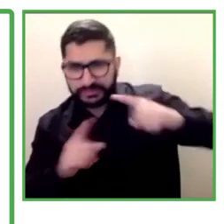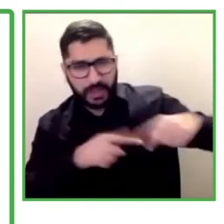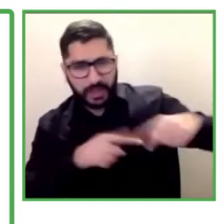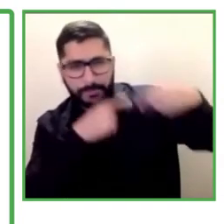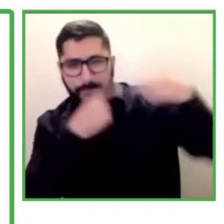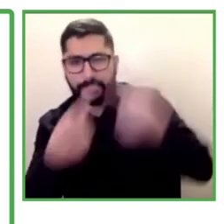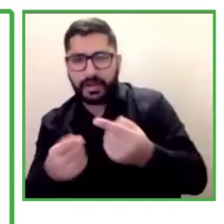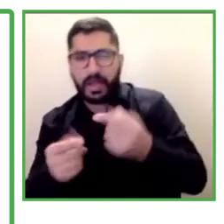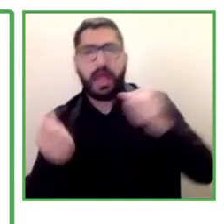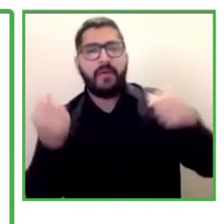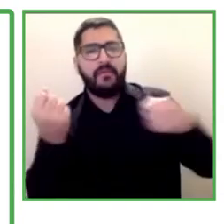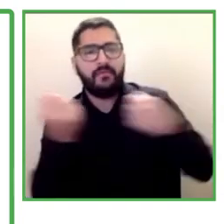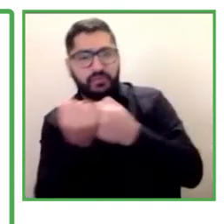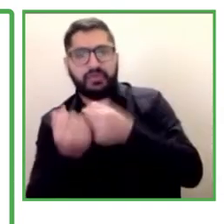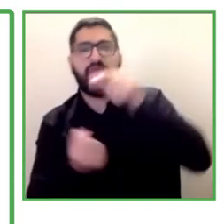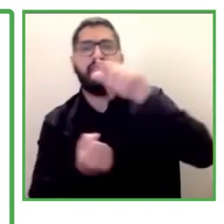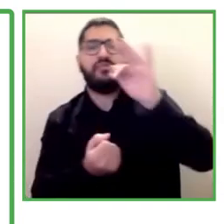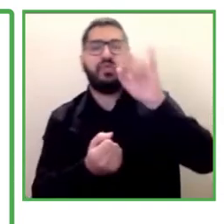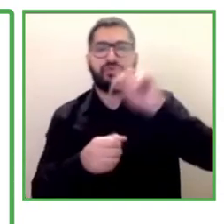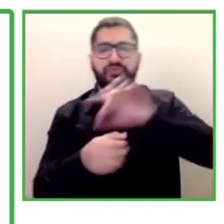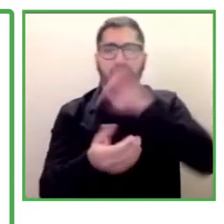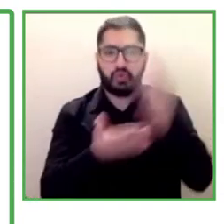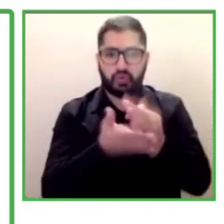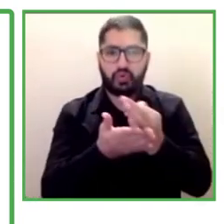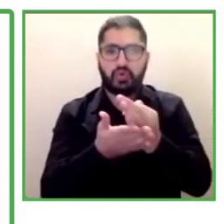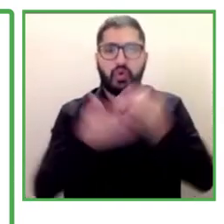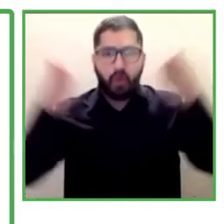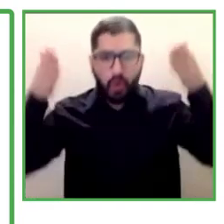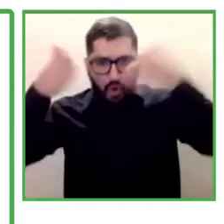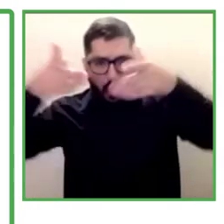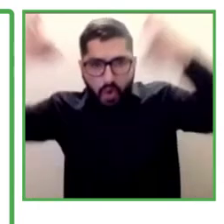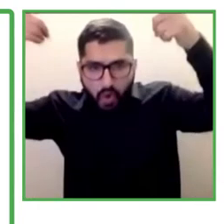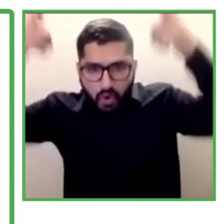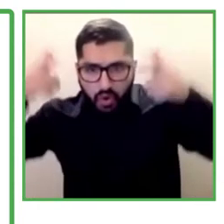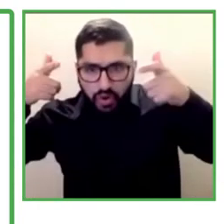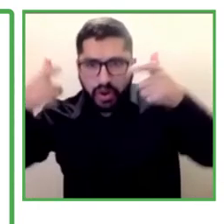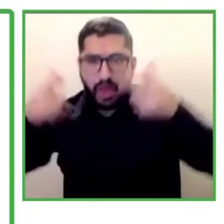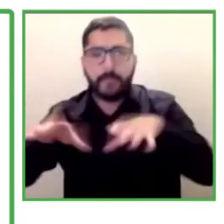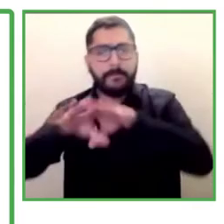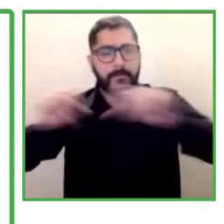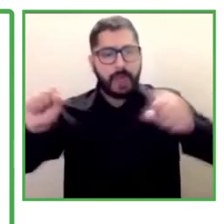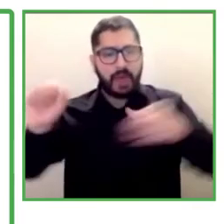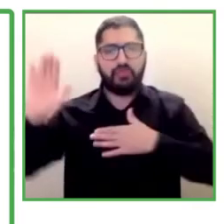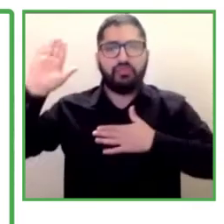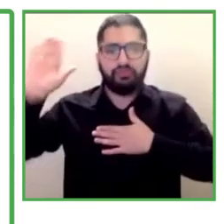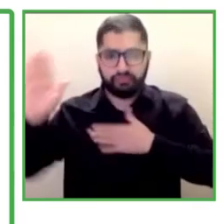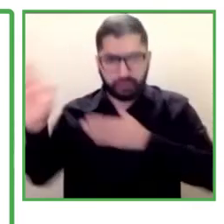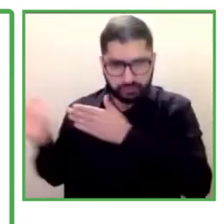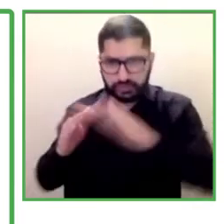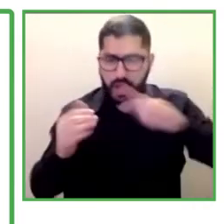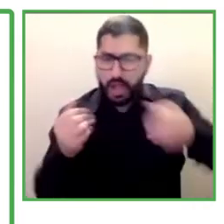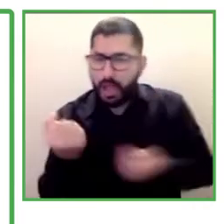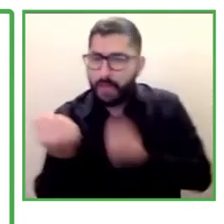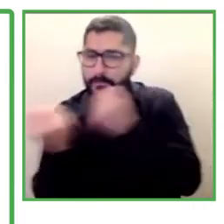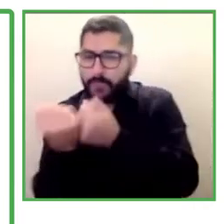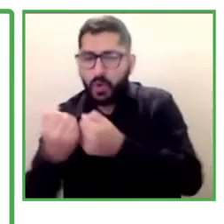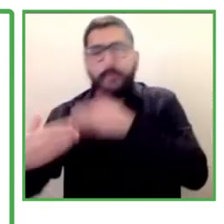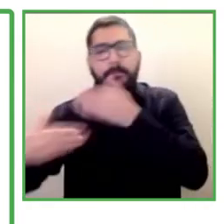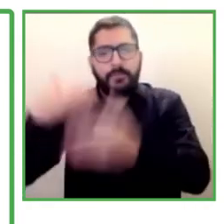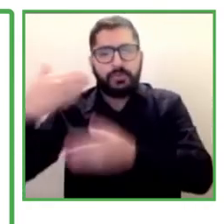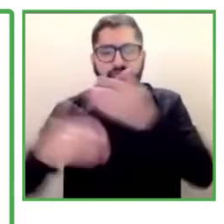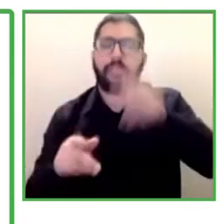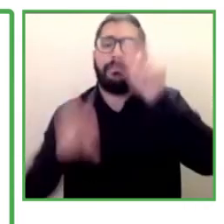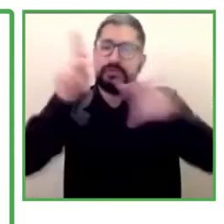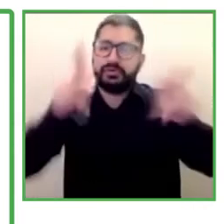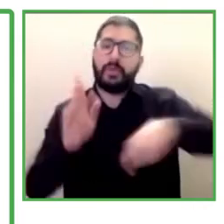Corona Foundation, Impacto Productiva Colombia, that have been with us throughout of this time. In the diagnosis